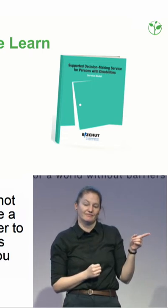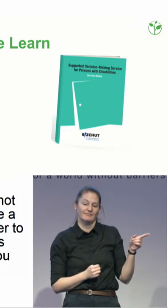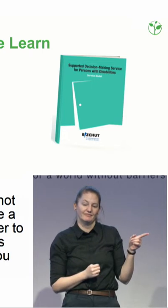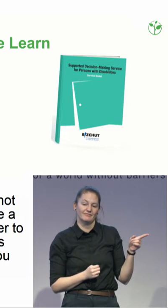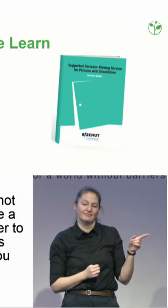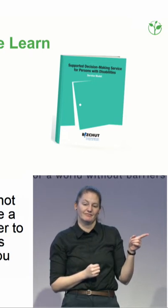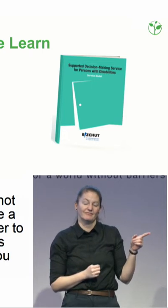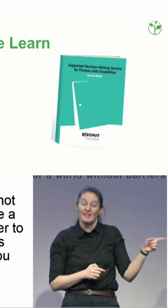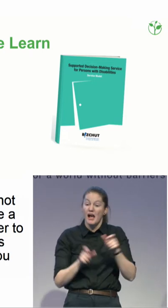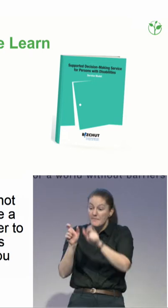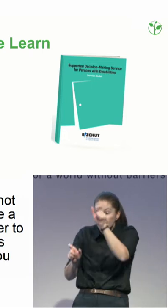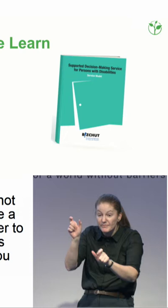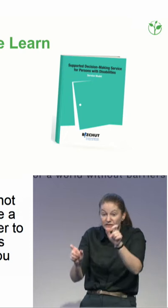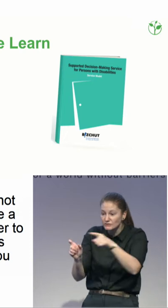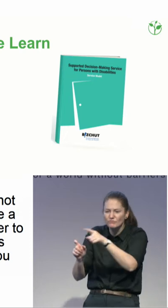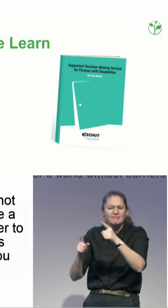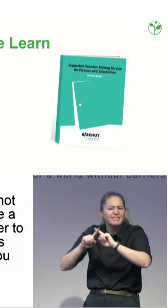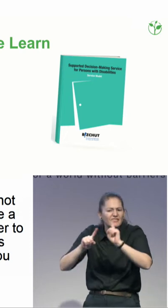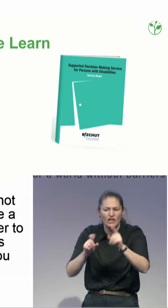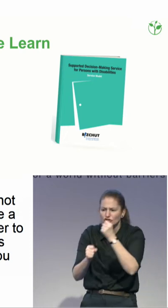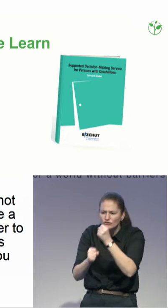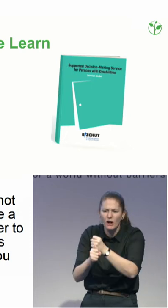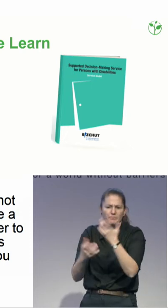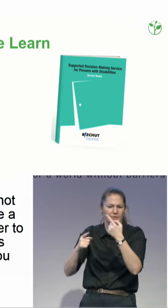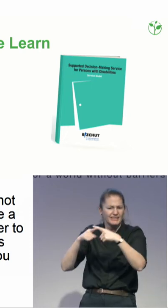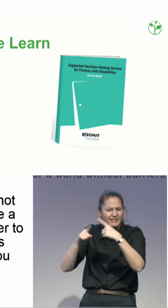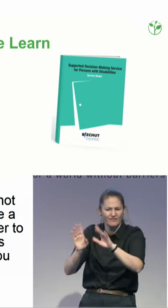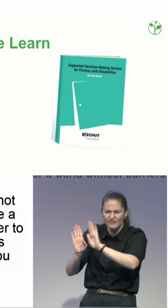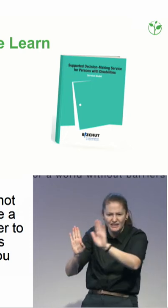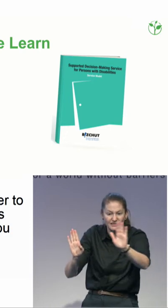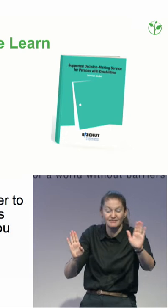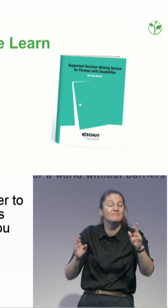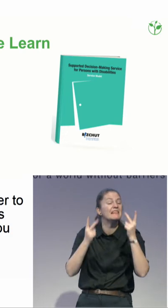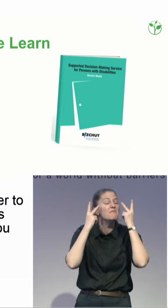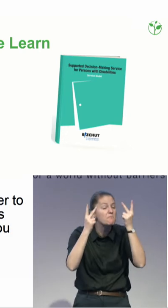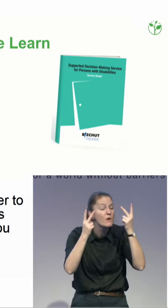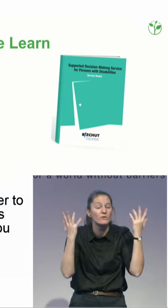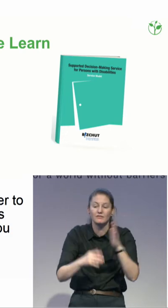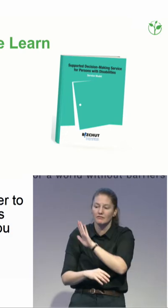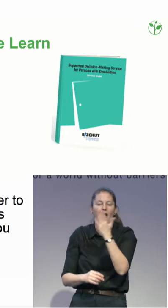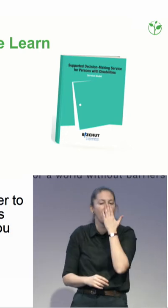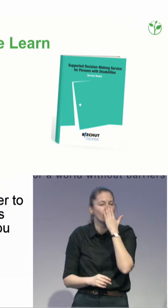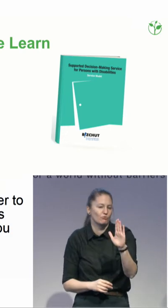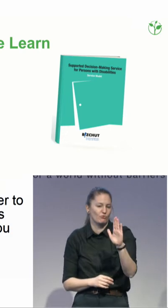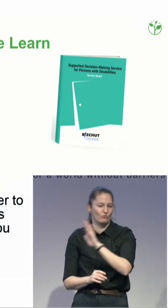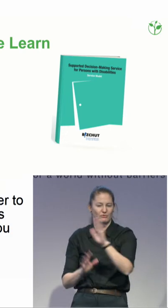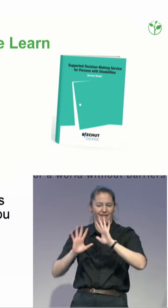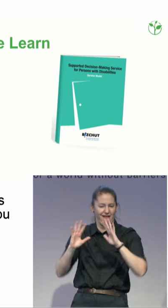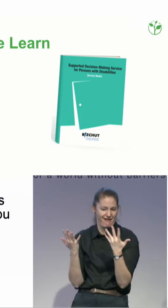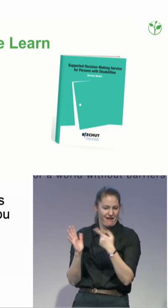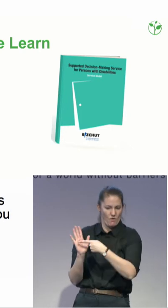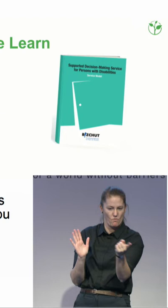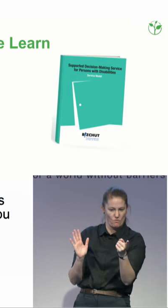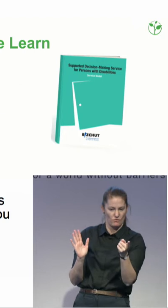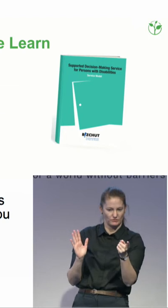out of someone is very hard. And therefore, recruiting supporters that are with a free spirit